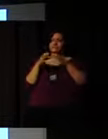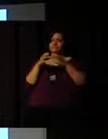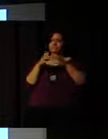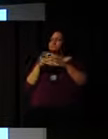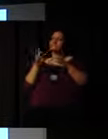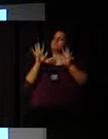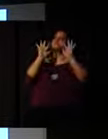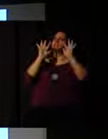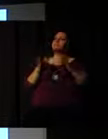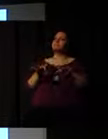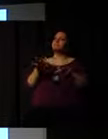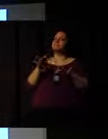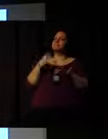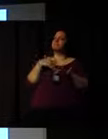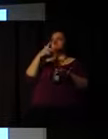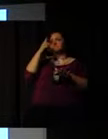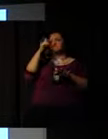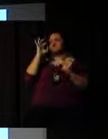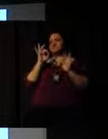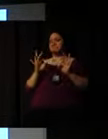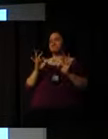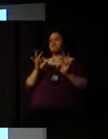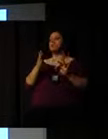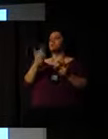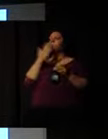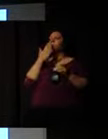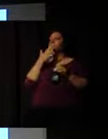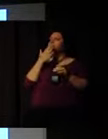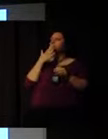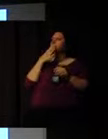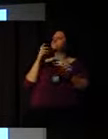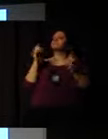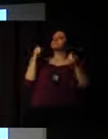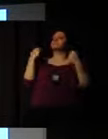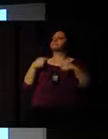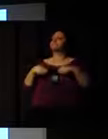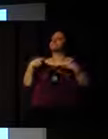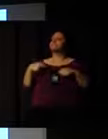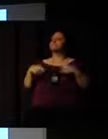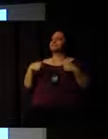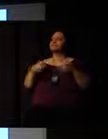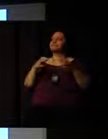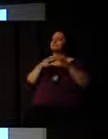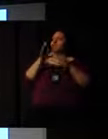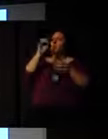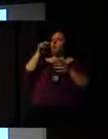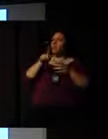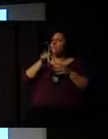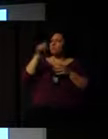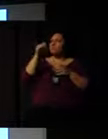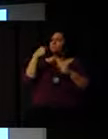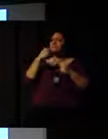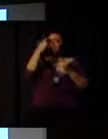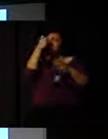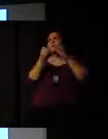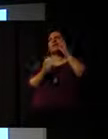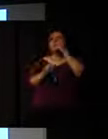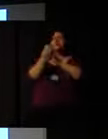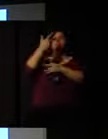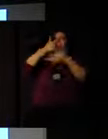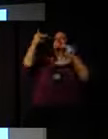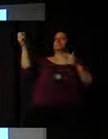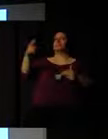that NGOs need to be more creative to remain relevant. But one thing you do need is a good strategy.